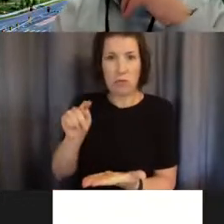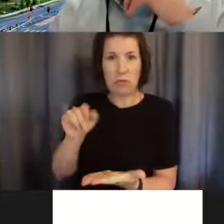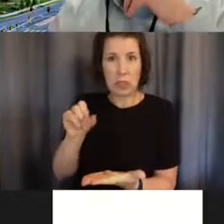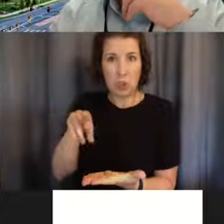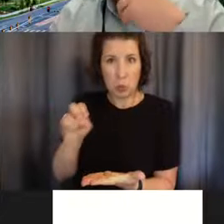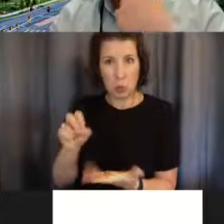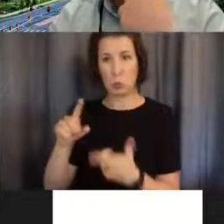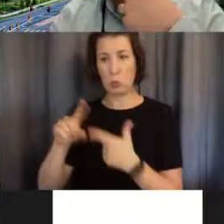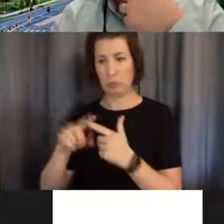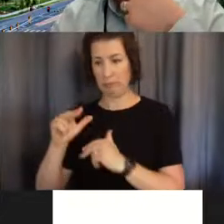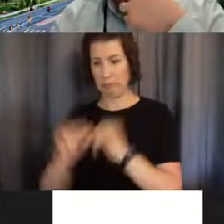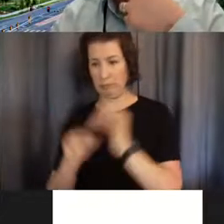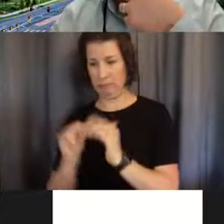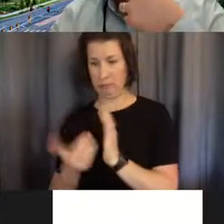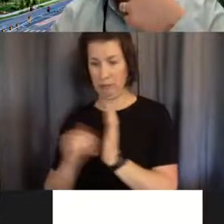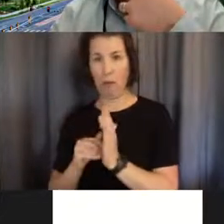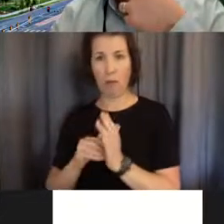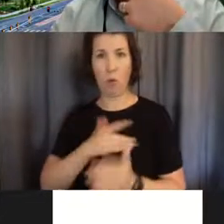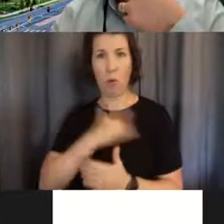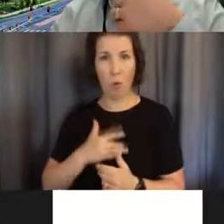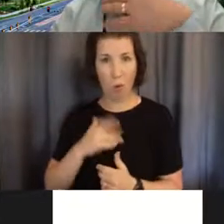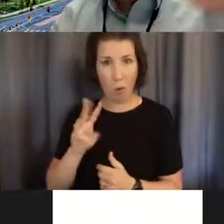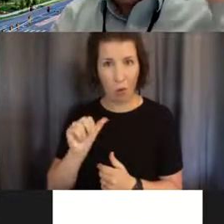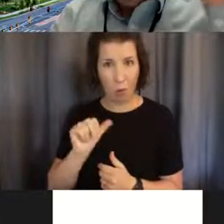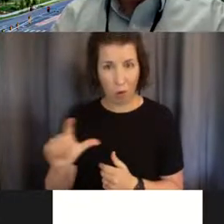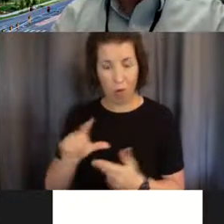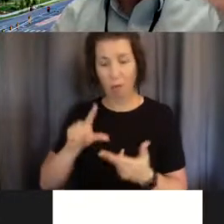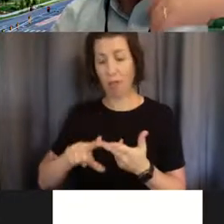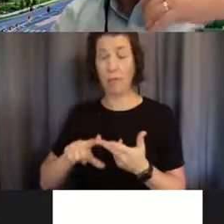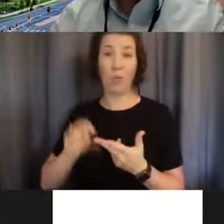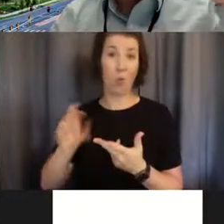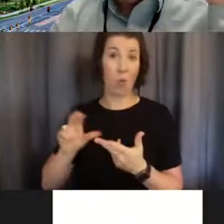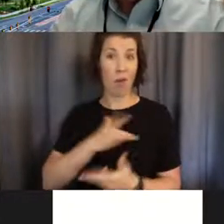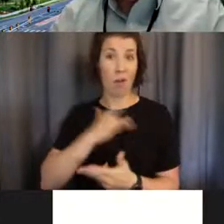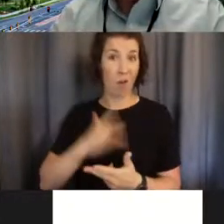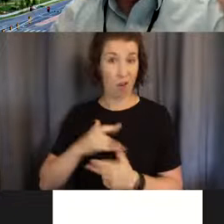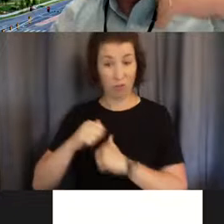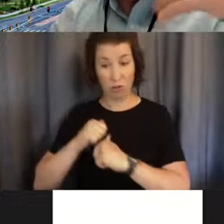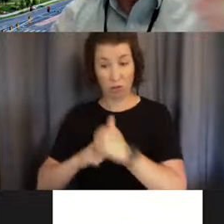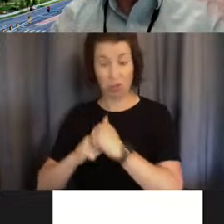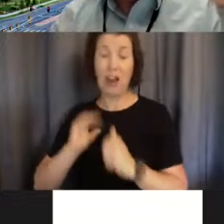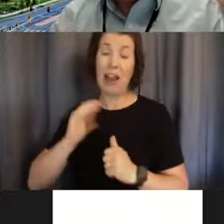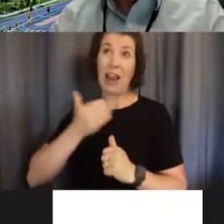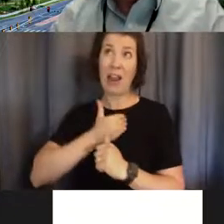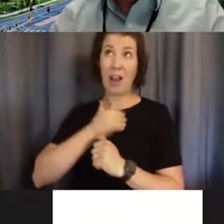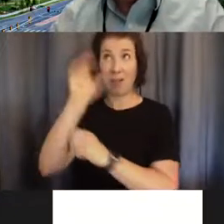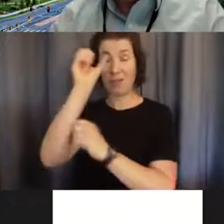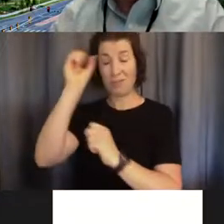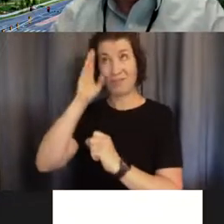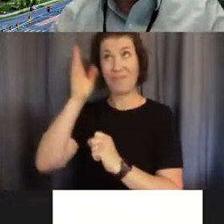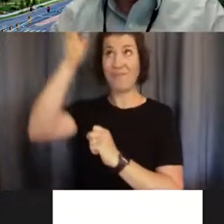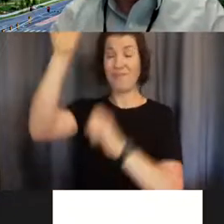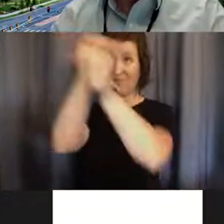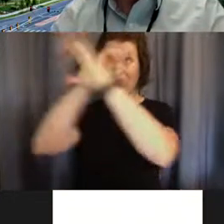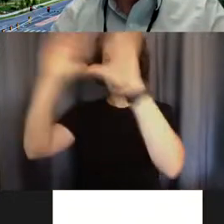or part of heart structure. And our vision is still have this, be able to do this so that by the time an